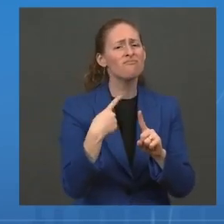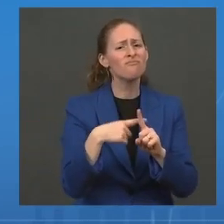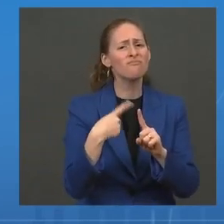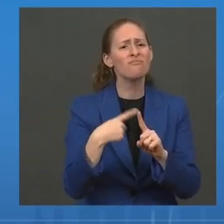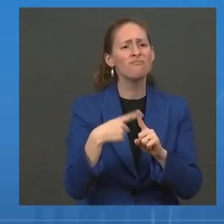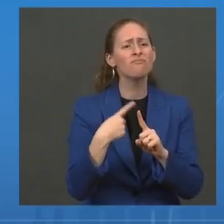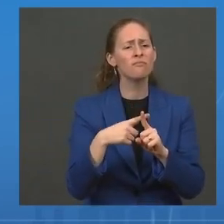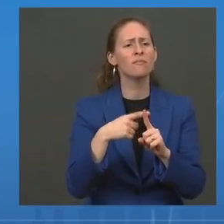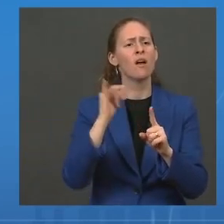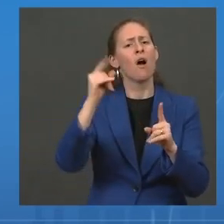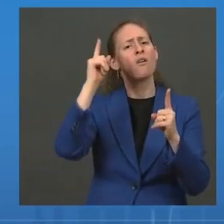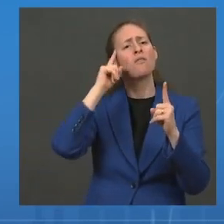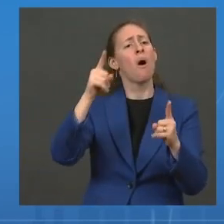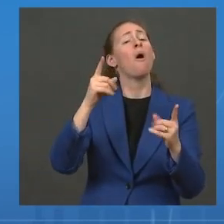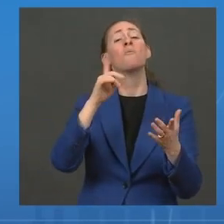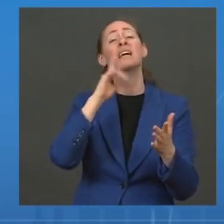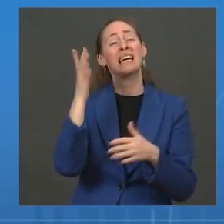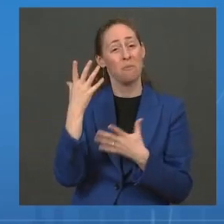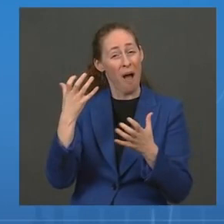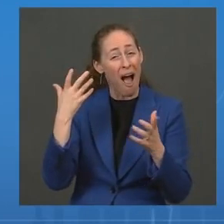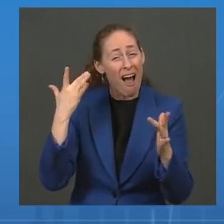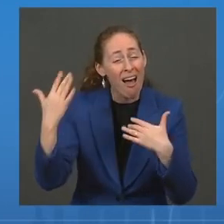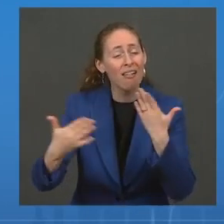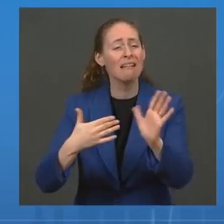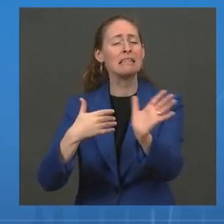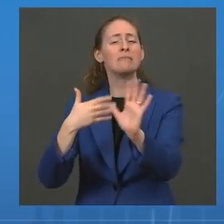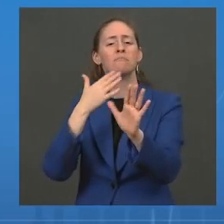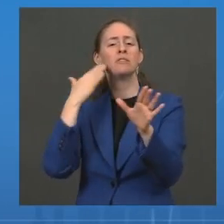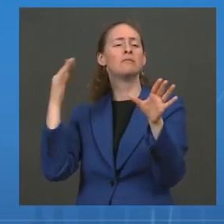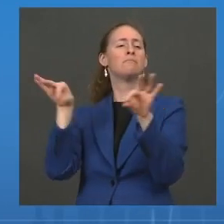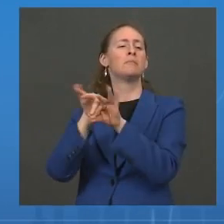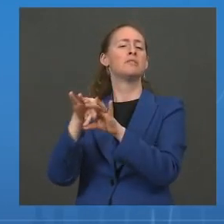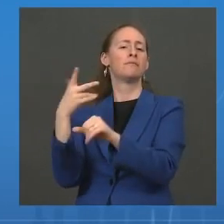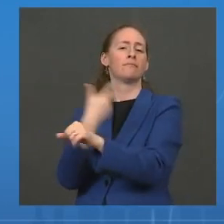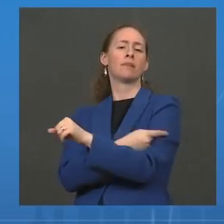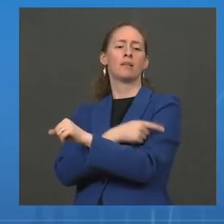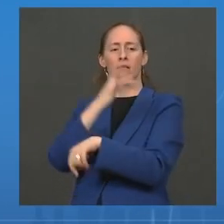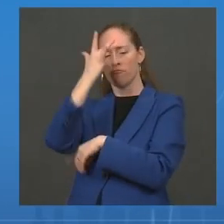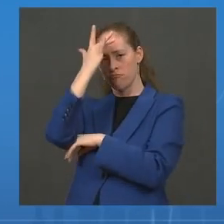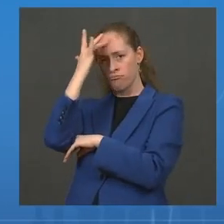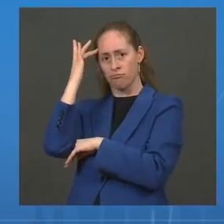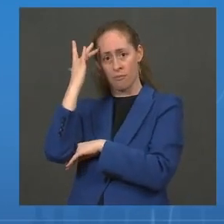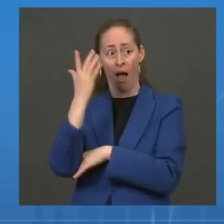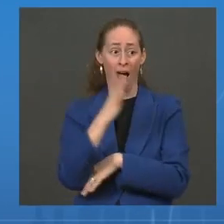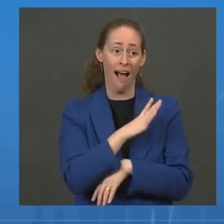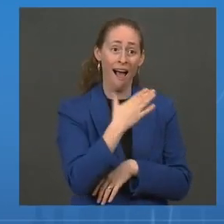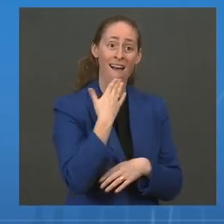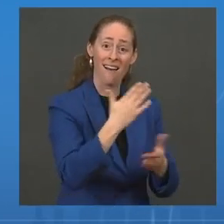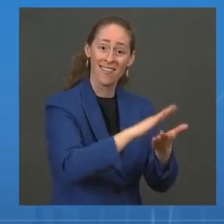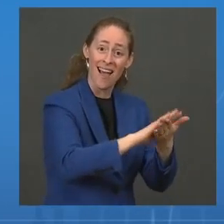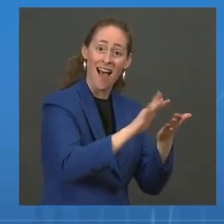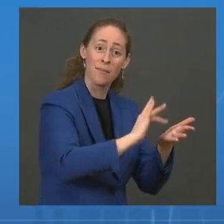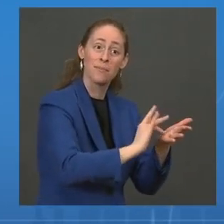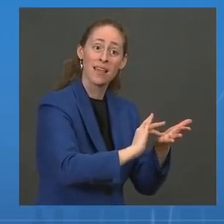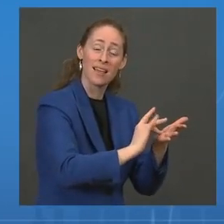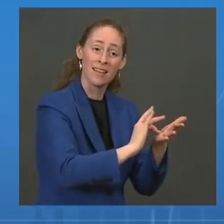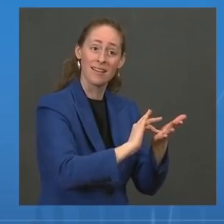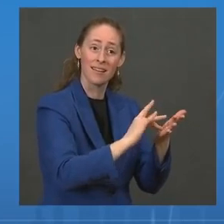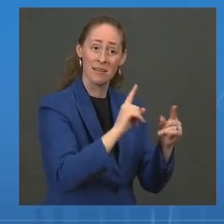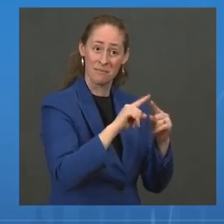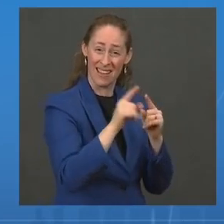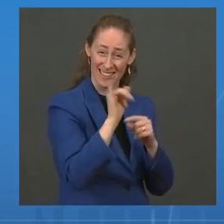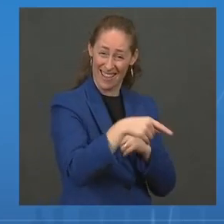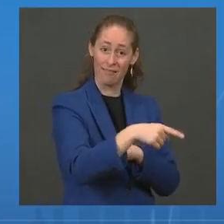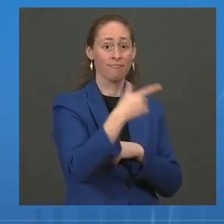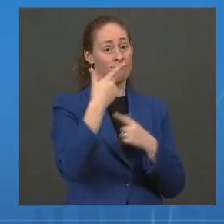vaccinated. Antivirals, as good as they are, are not our first line of defense against